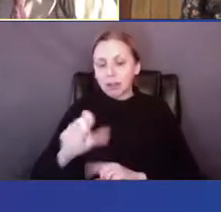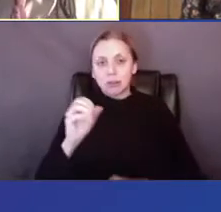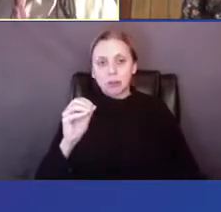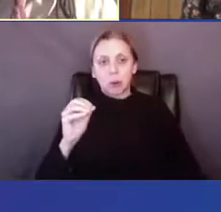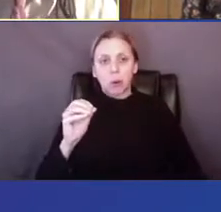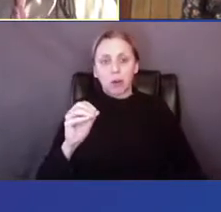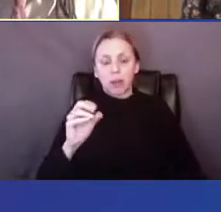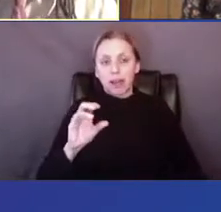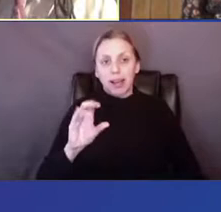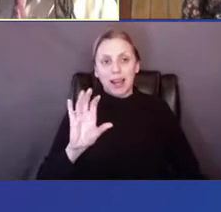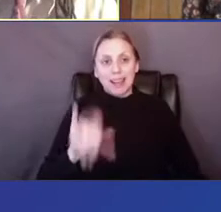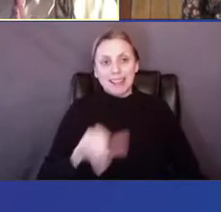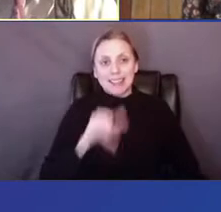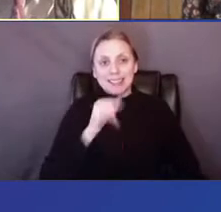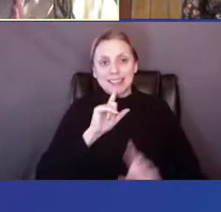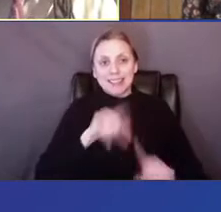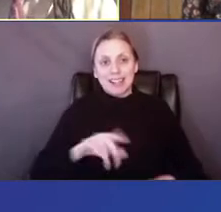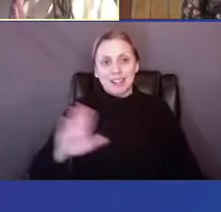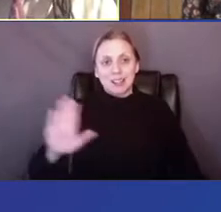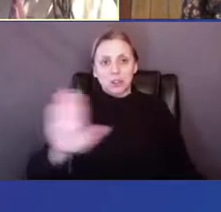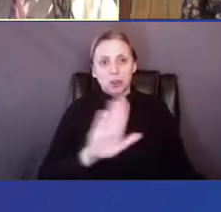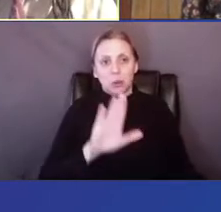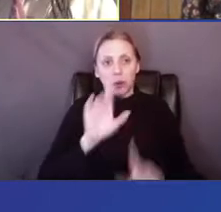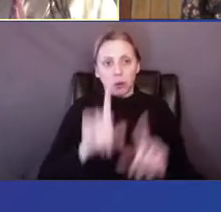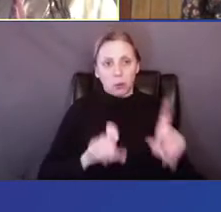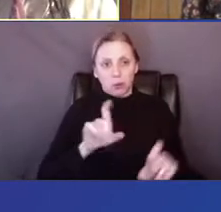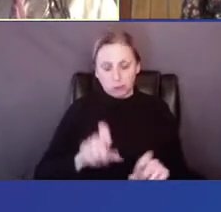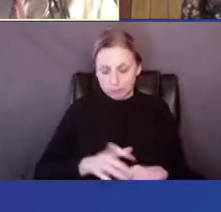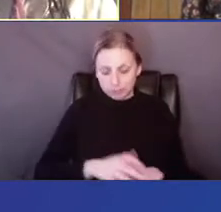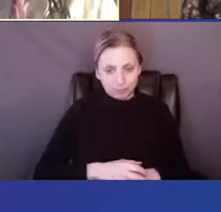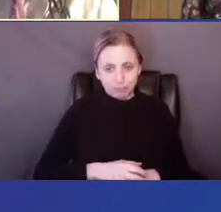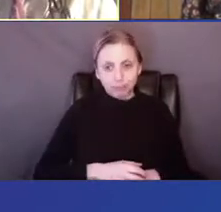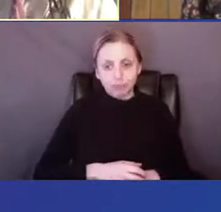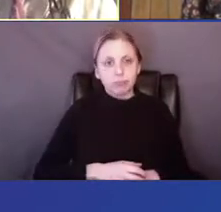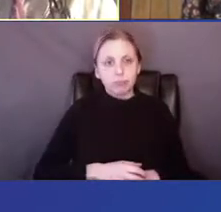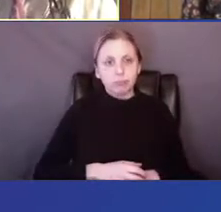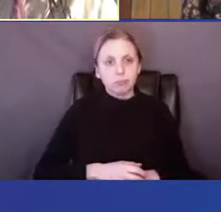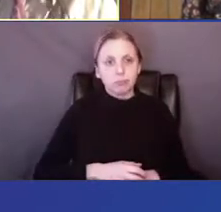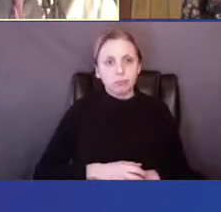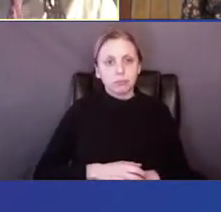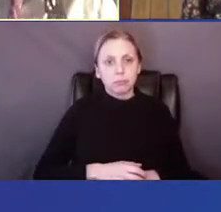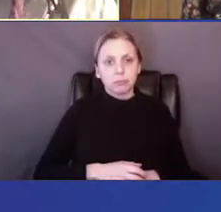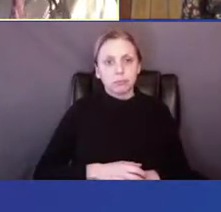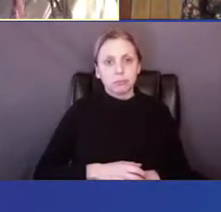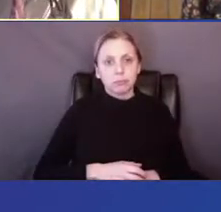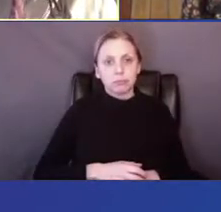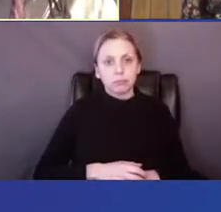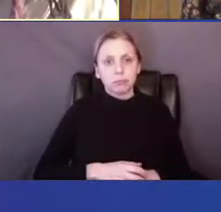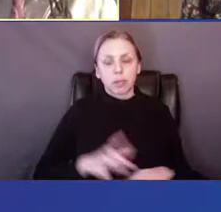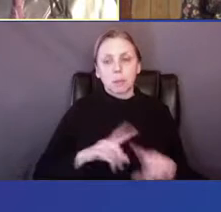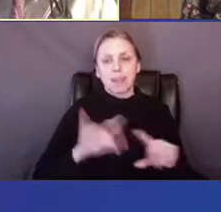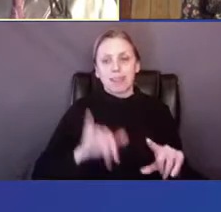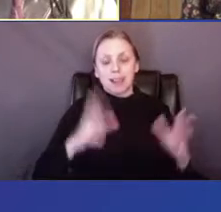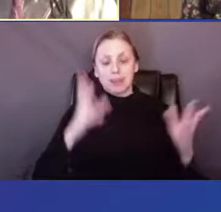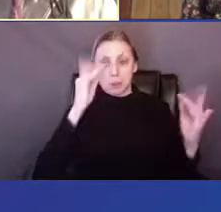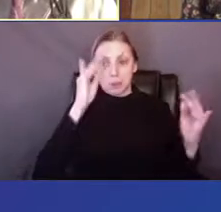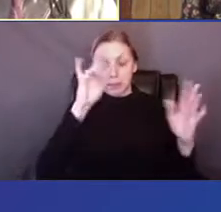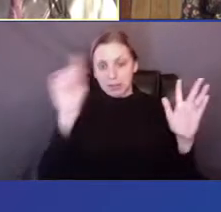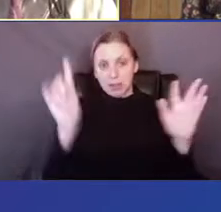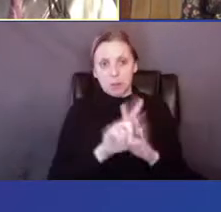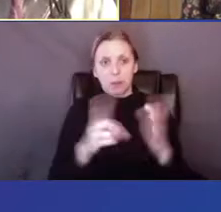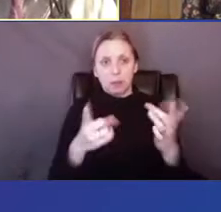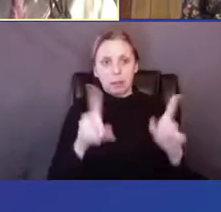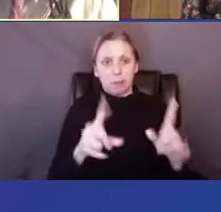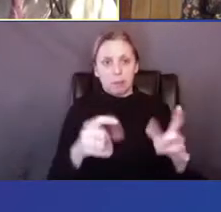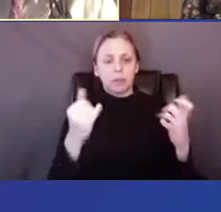that doesn't quite answer your question, but it's, uh, that's what I'm thinking about what's happening today.